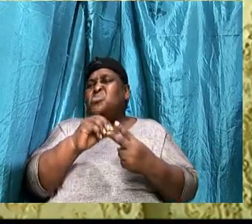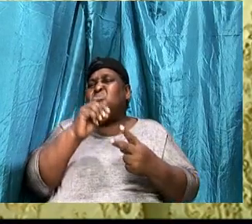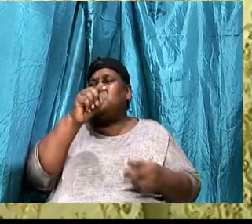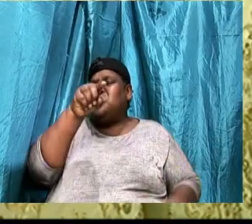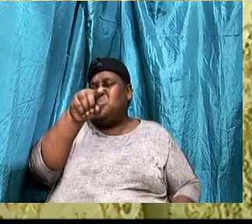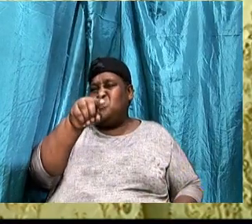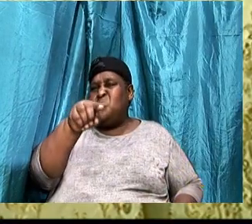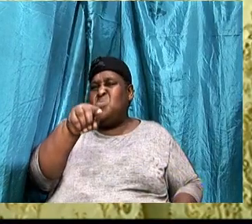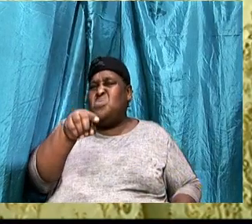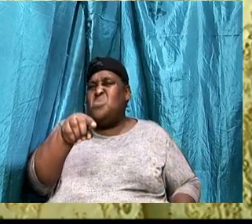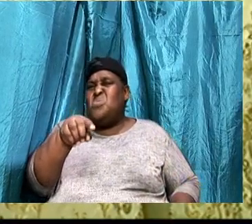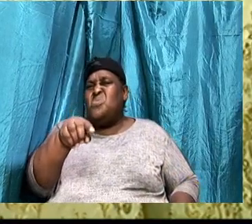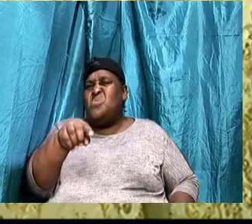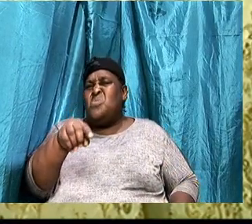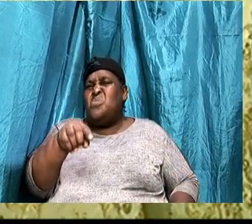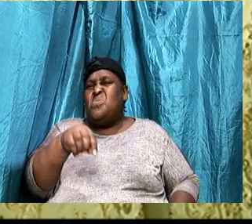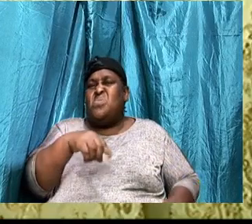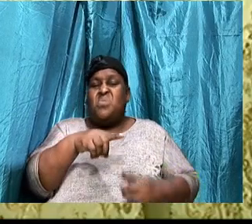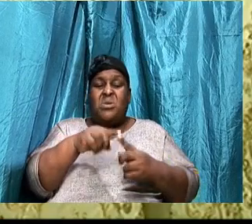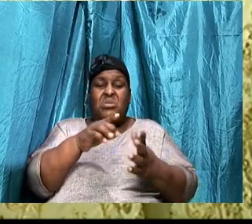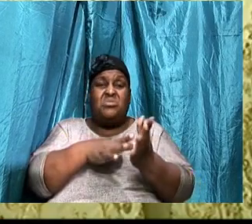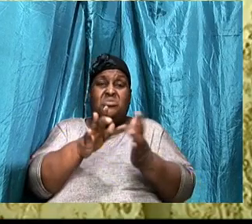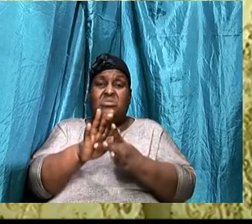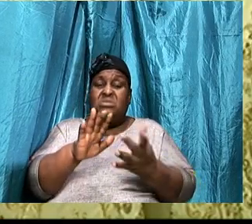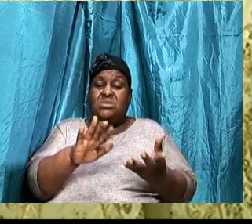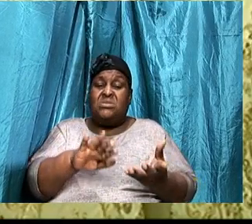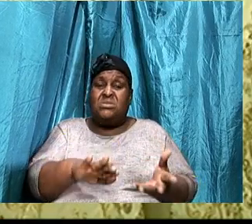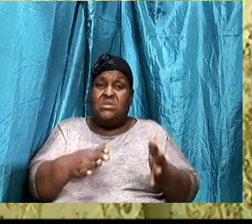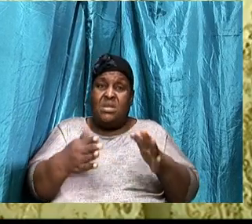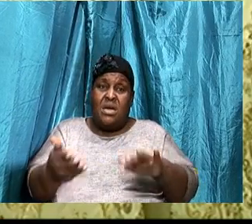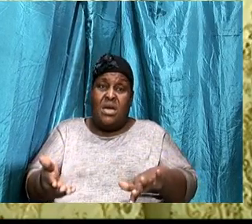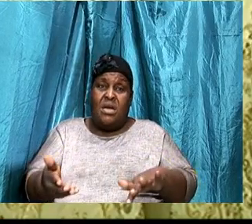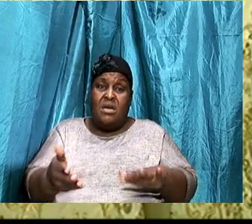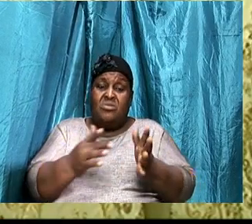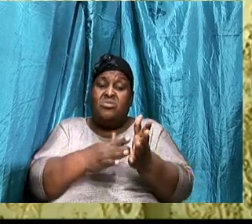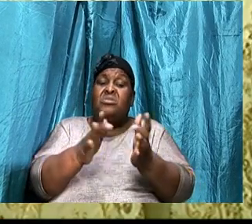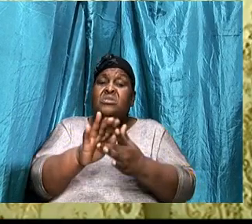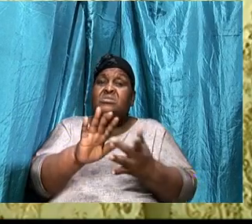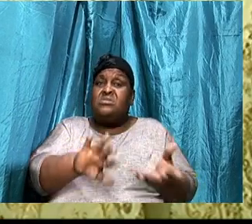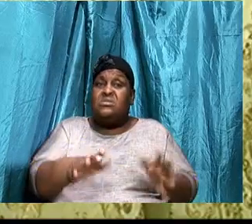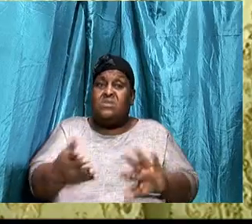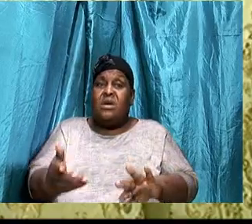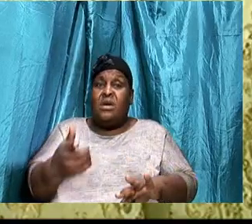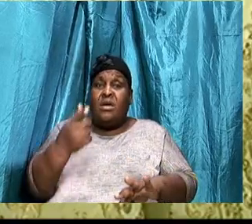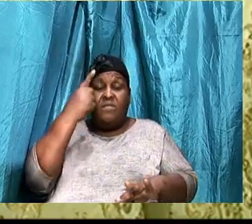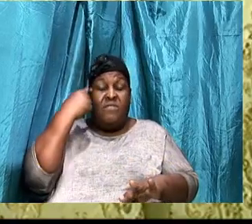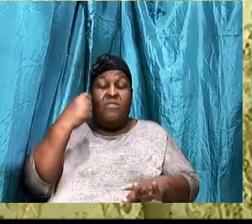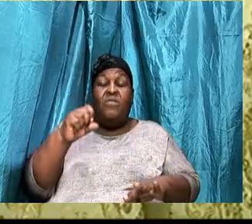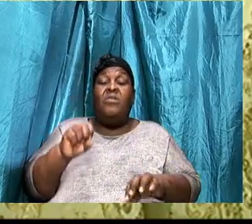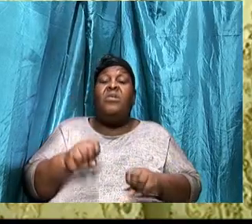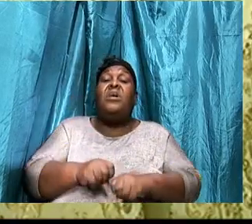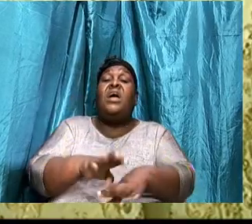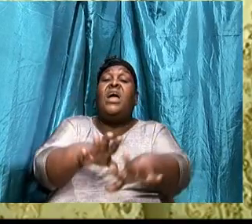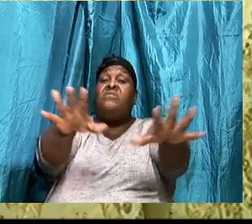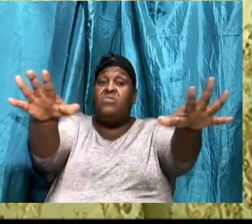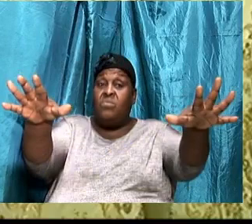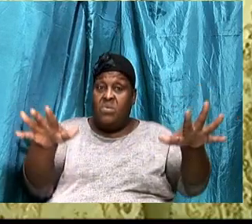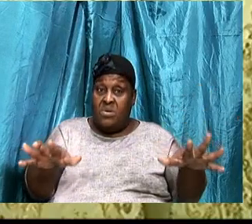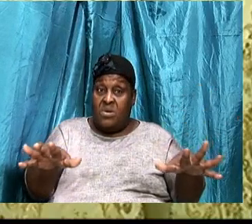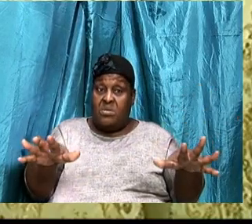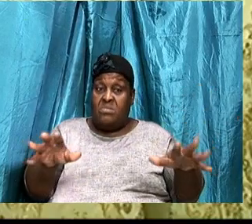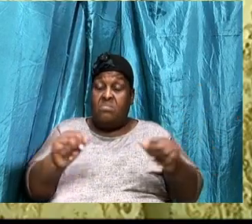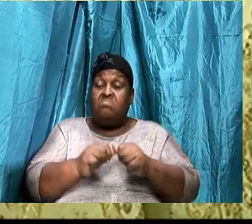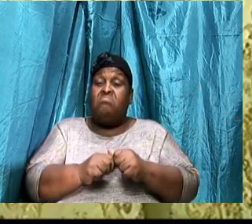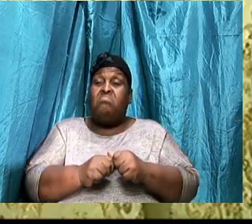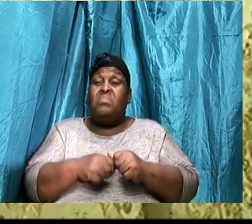die for you alone, But he died for everyone, It is just that God, In his omniscience, He knows, That you,